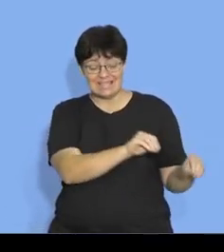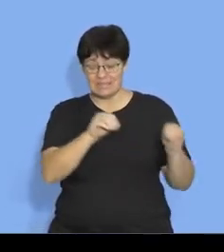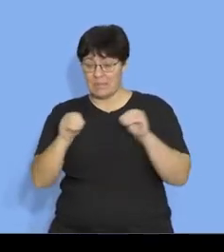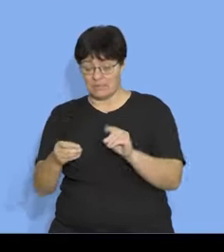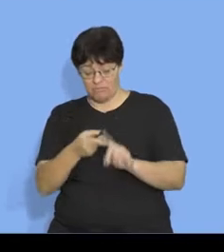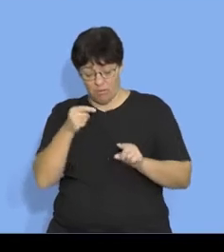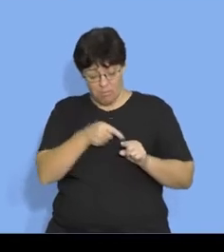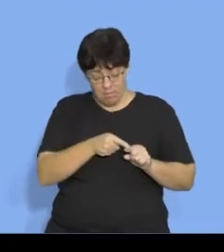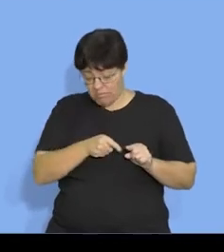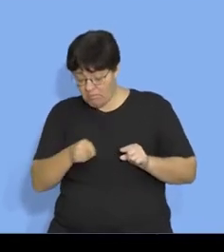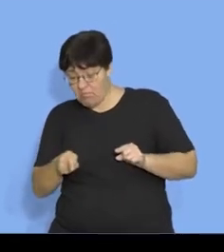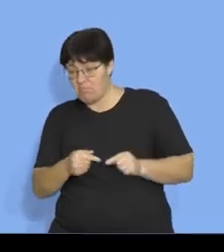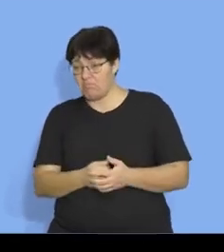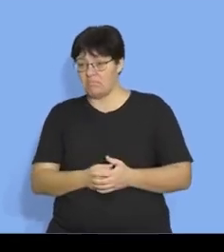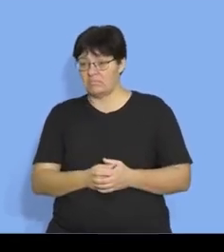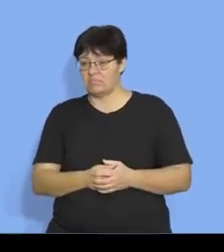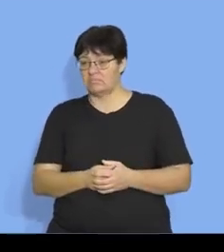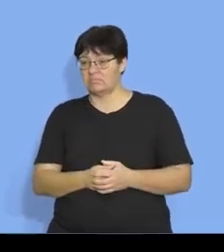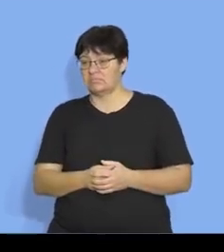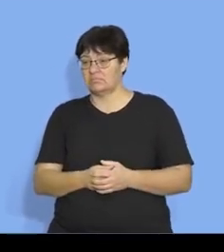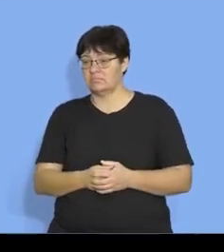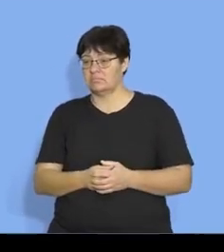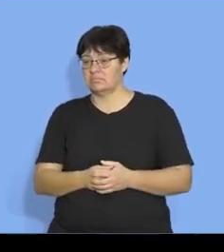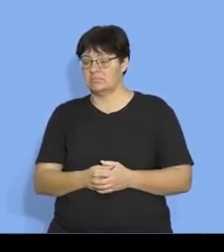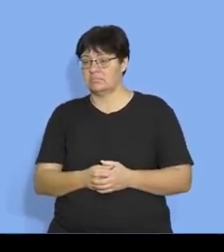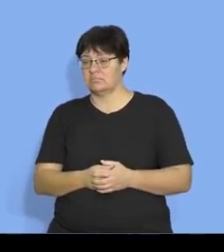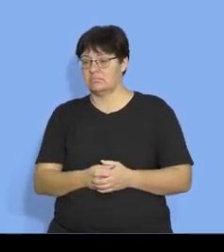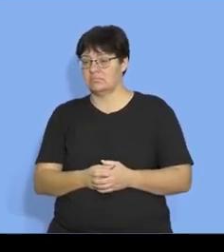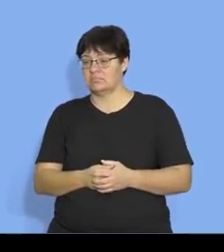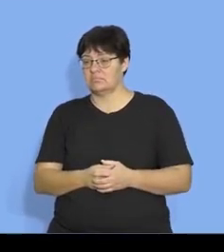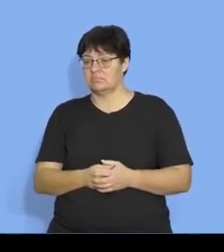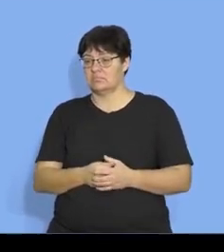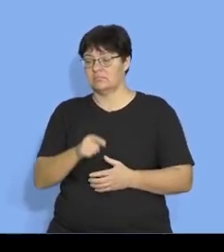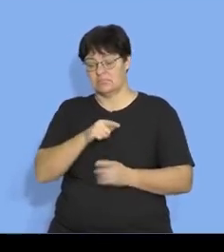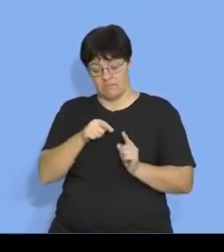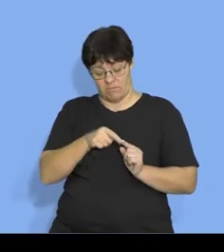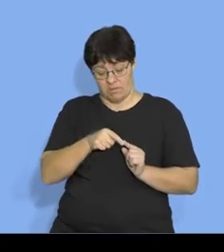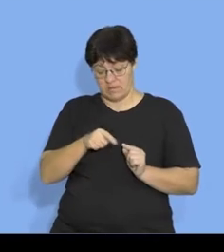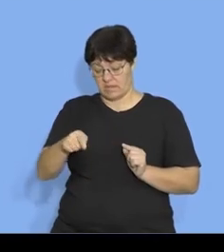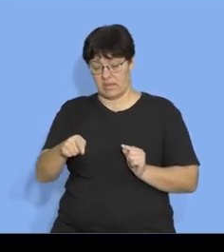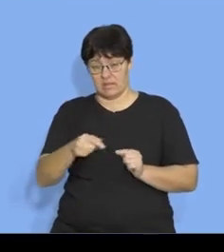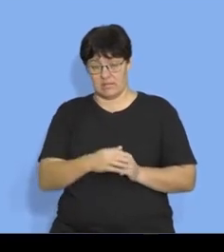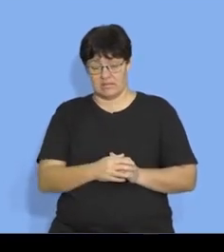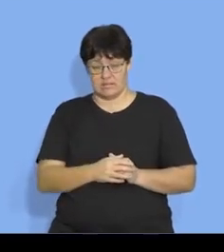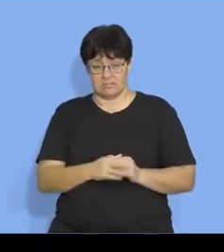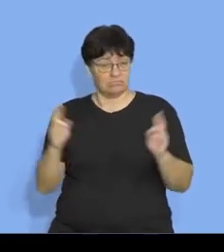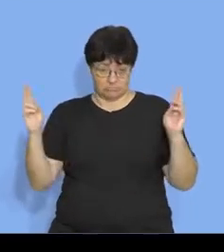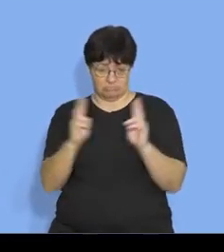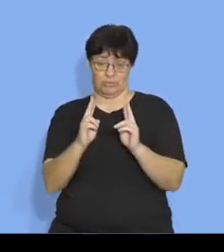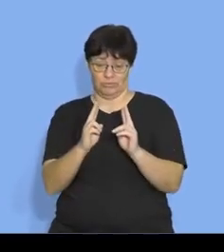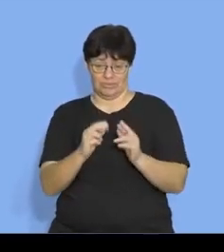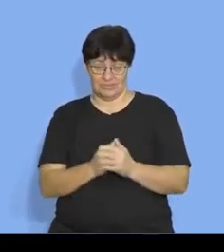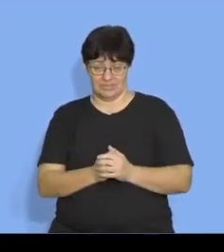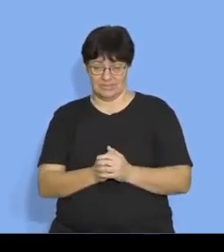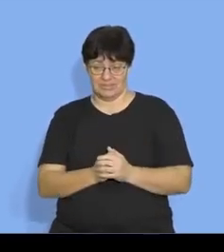displacement is from here oopsie to there it's very